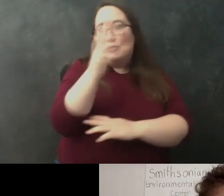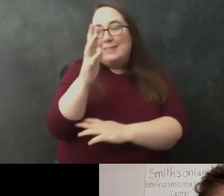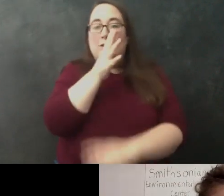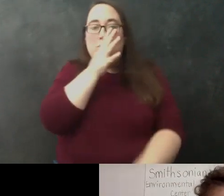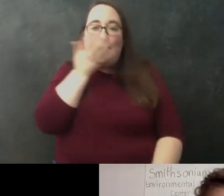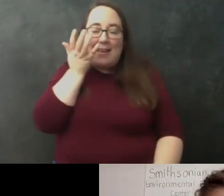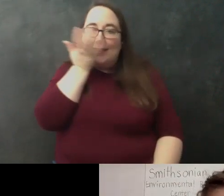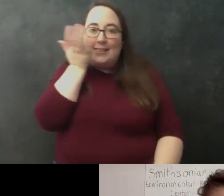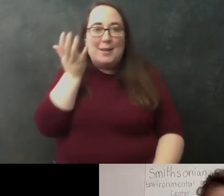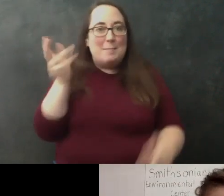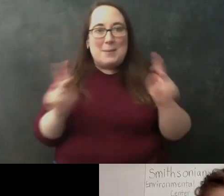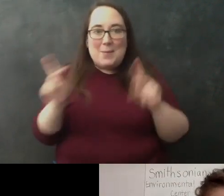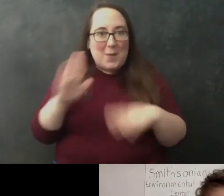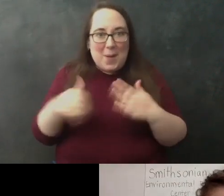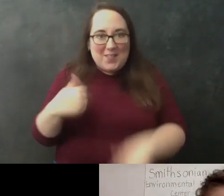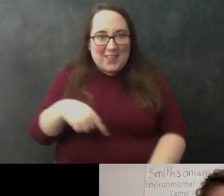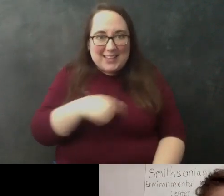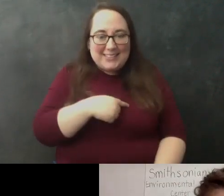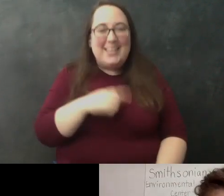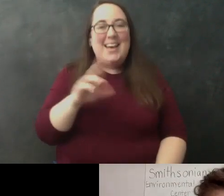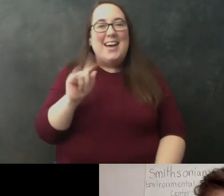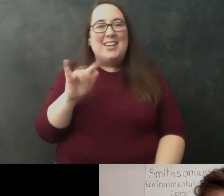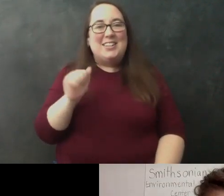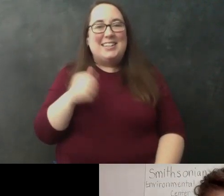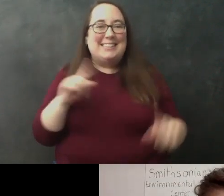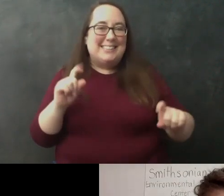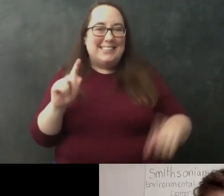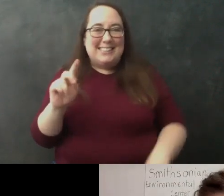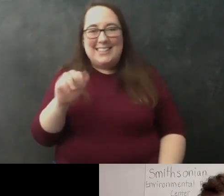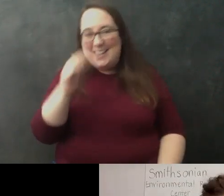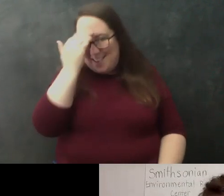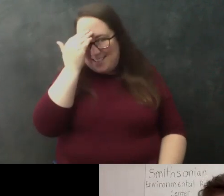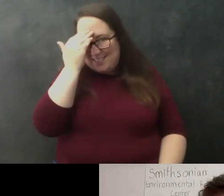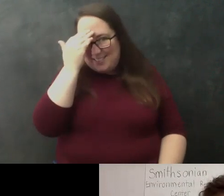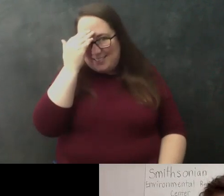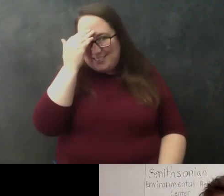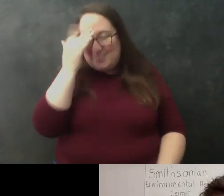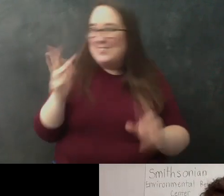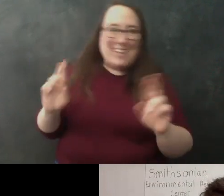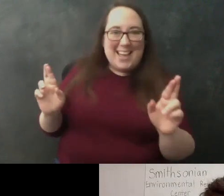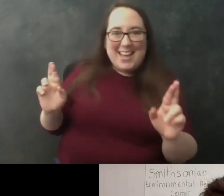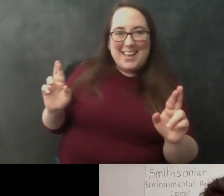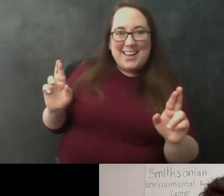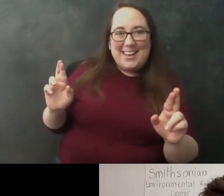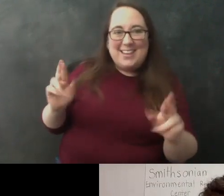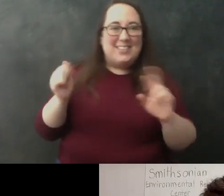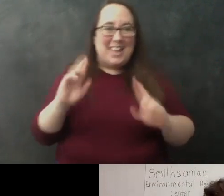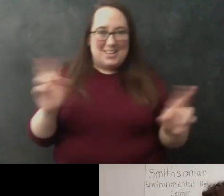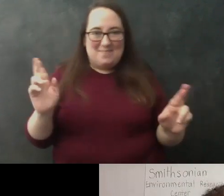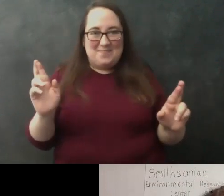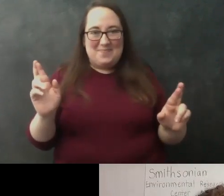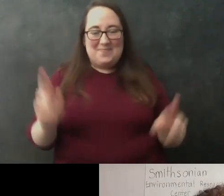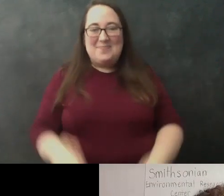all of us okay so katrina i'm gonna test your dna expertise so are you ready for this yeah